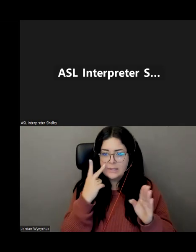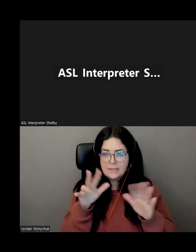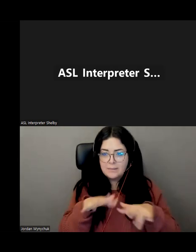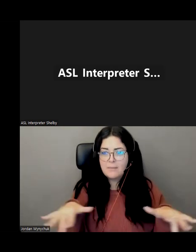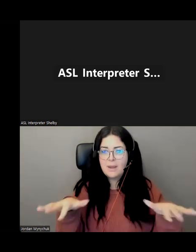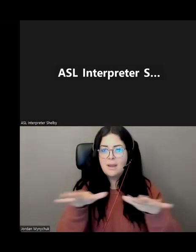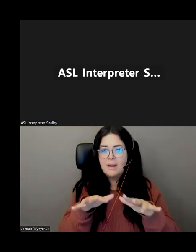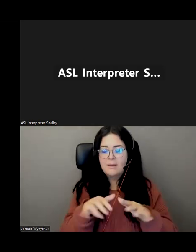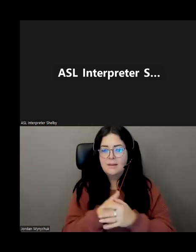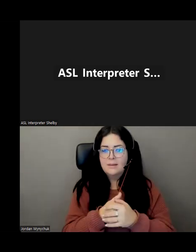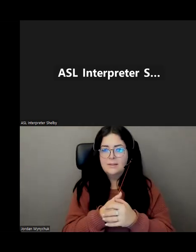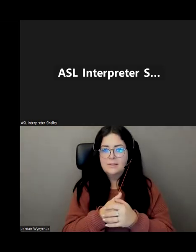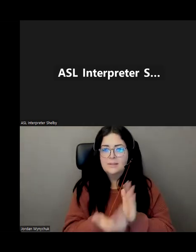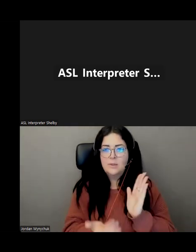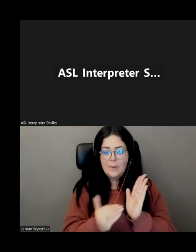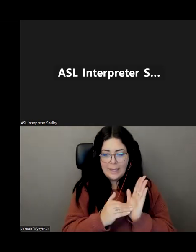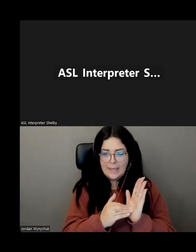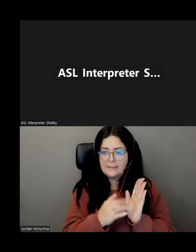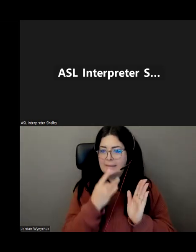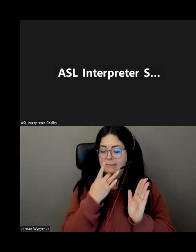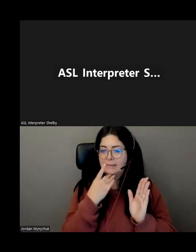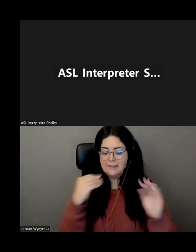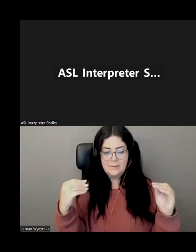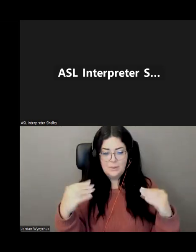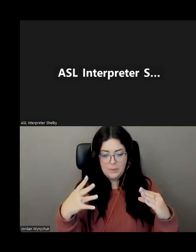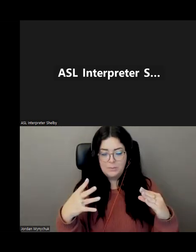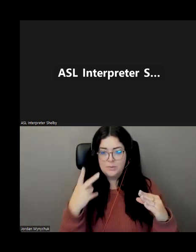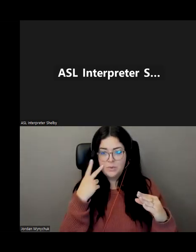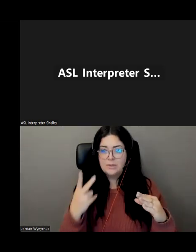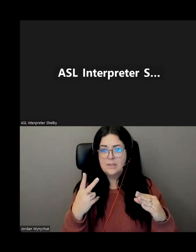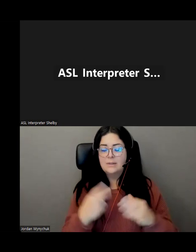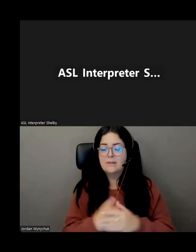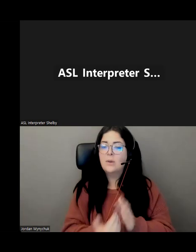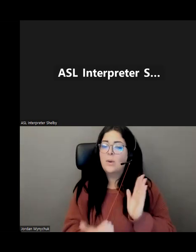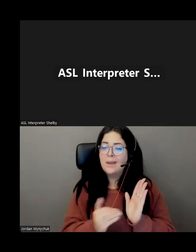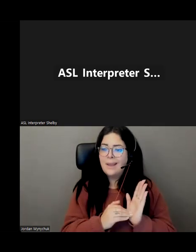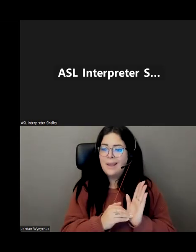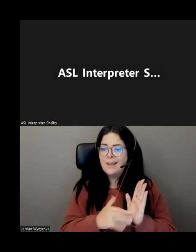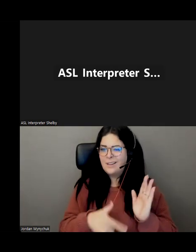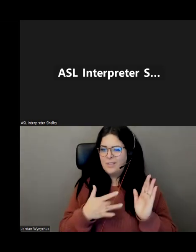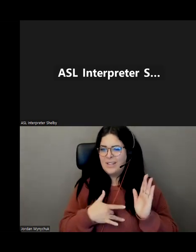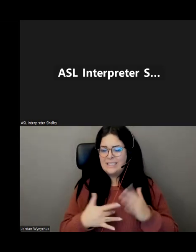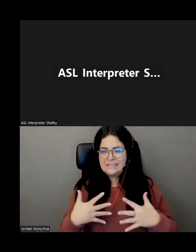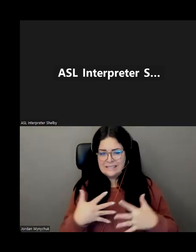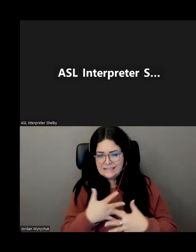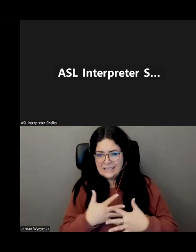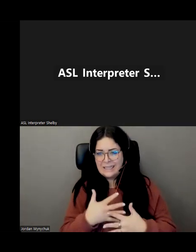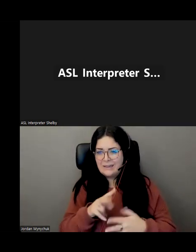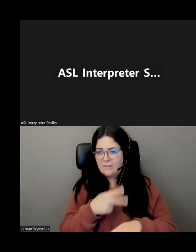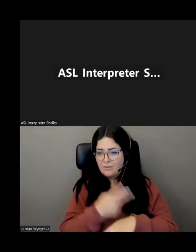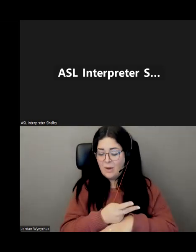again let's make things well lit so i mean there speak up and say that you're afraid of falling